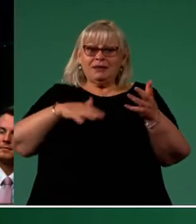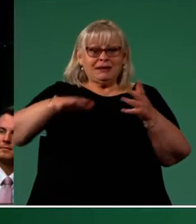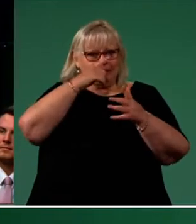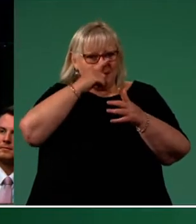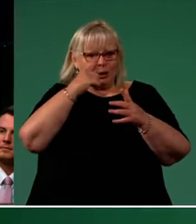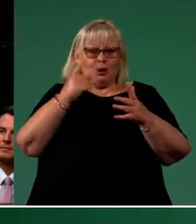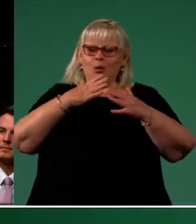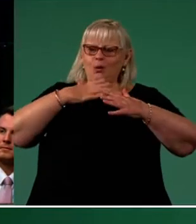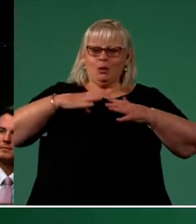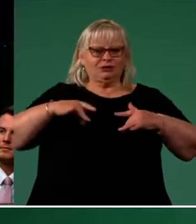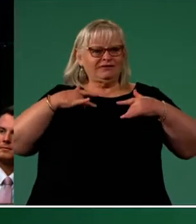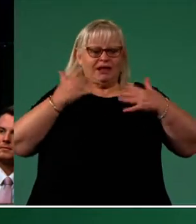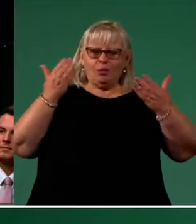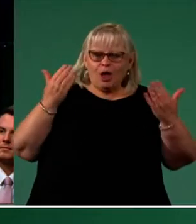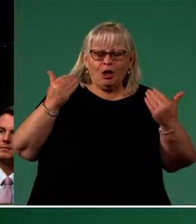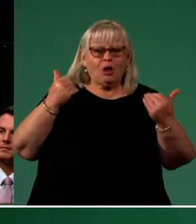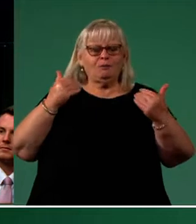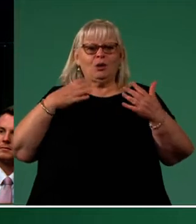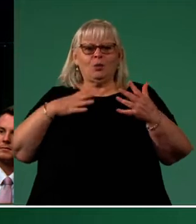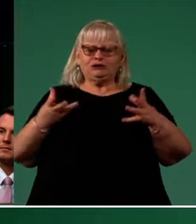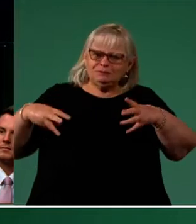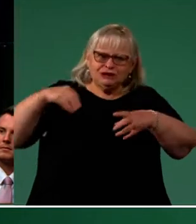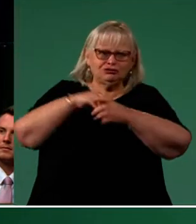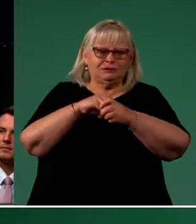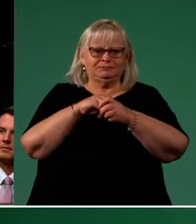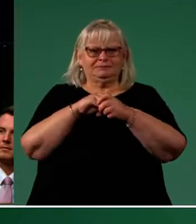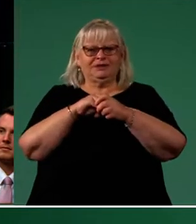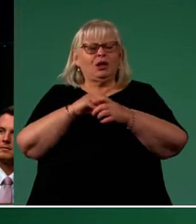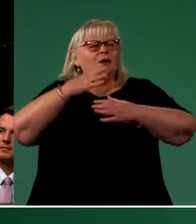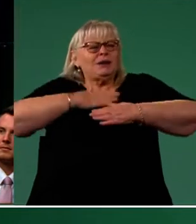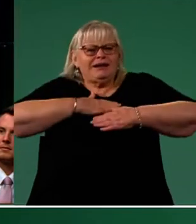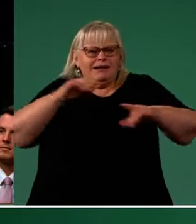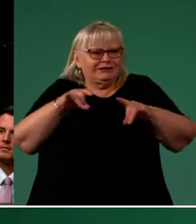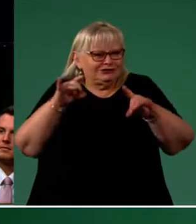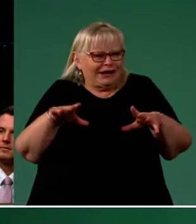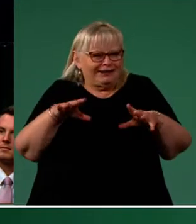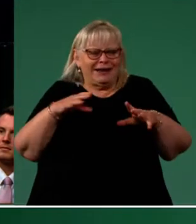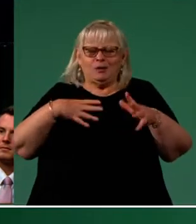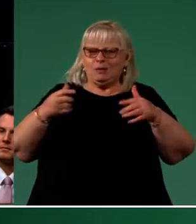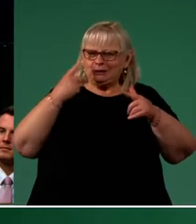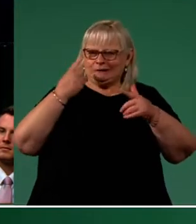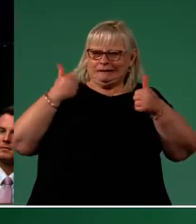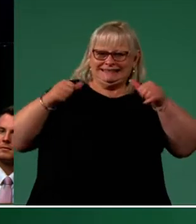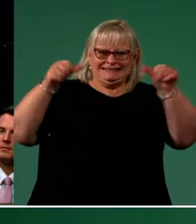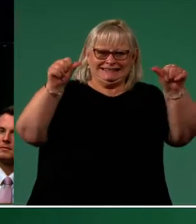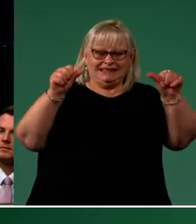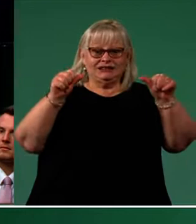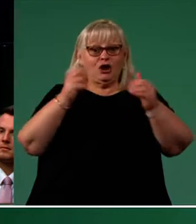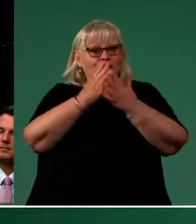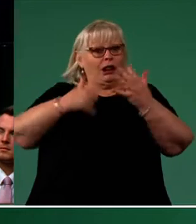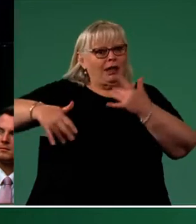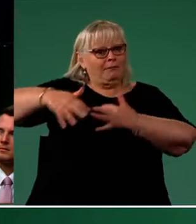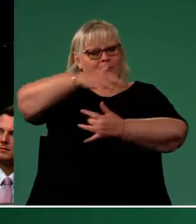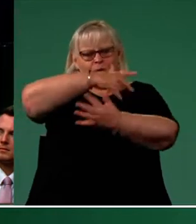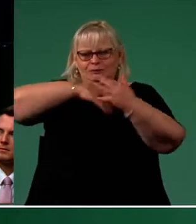and those who want to contribute. It is home for those who love our country and want it to succeed. It is a melting pot of